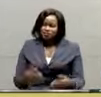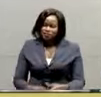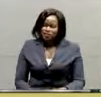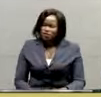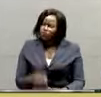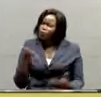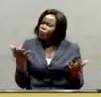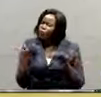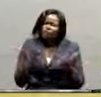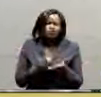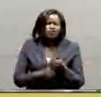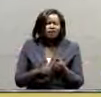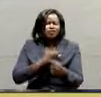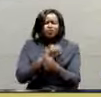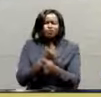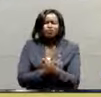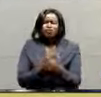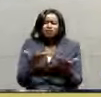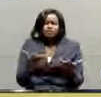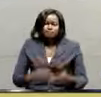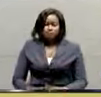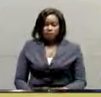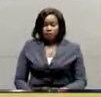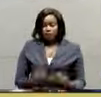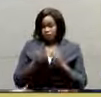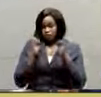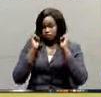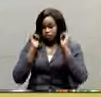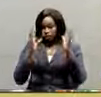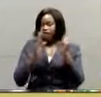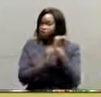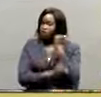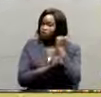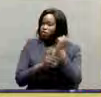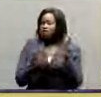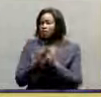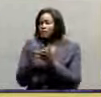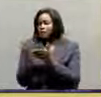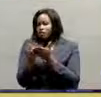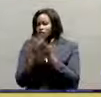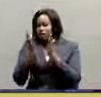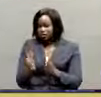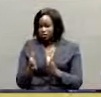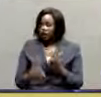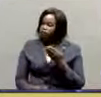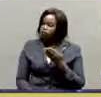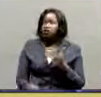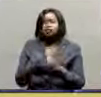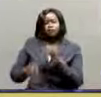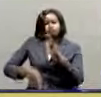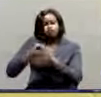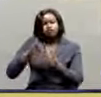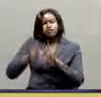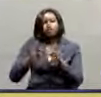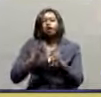Where do you get this authority? In Movende district, an investor Abid Alam displaced tenants to